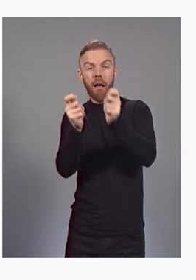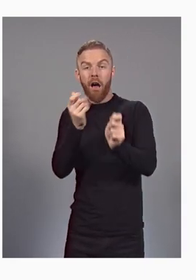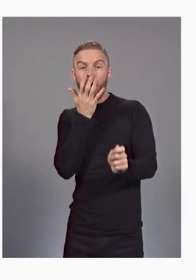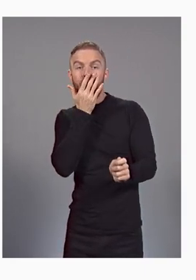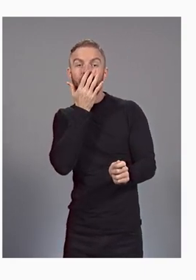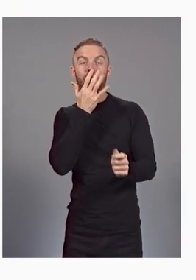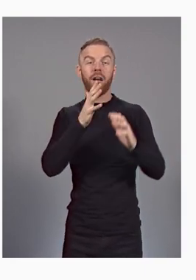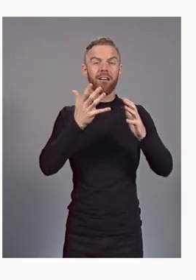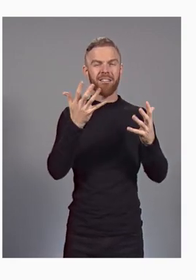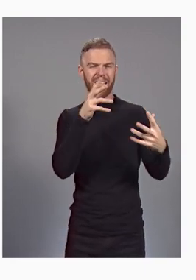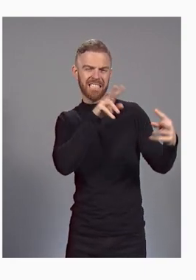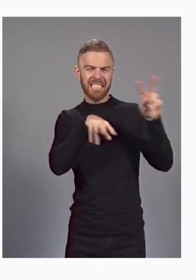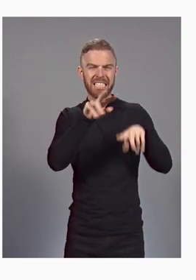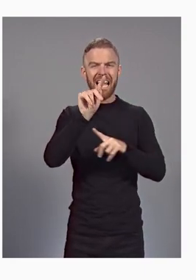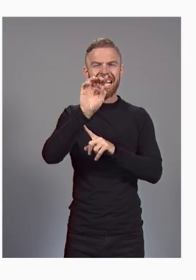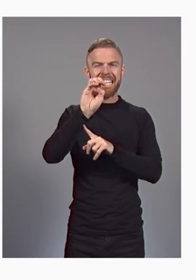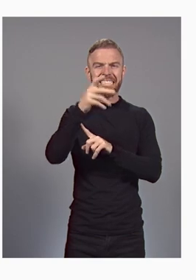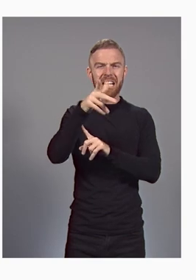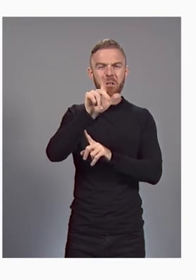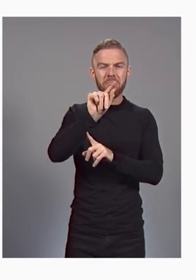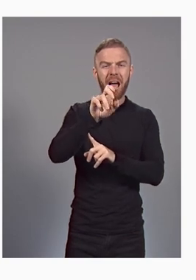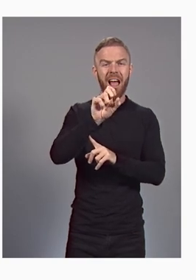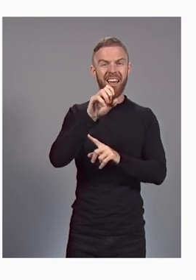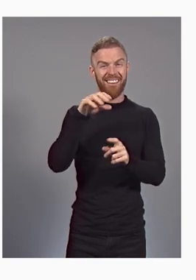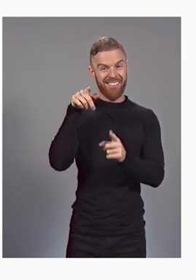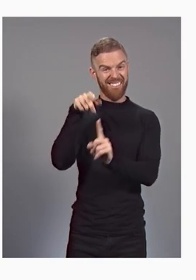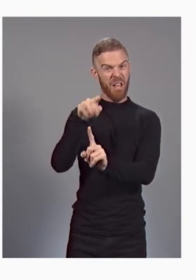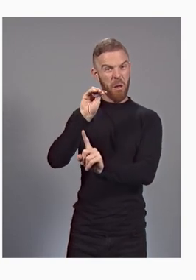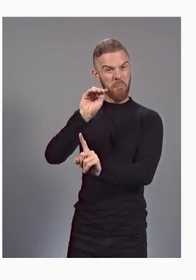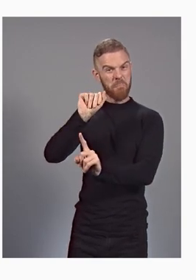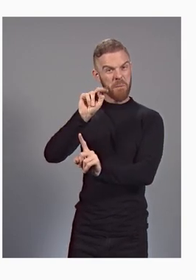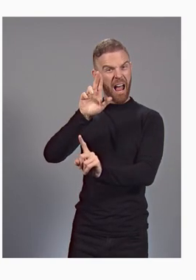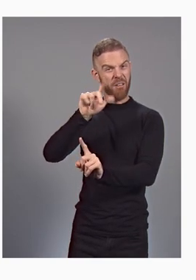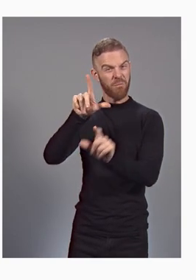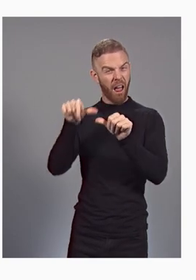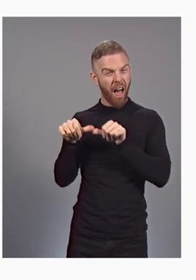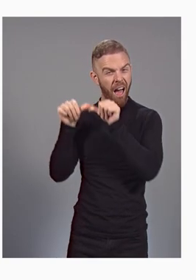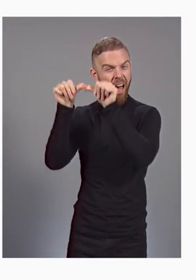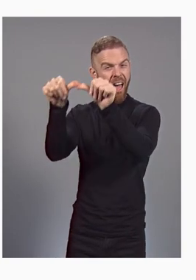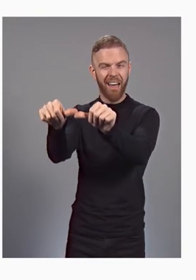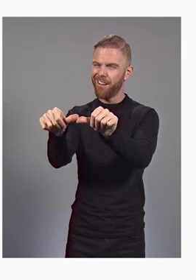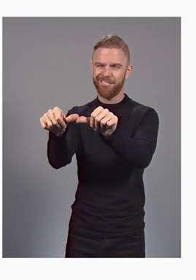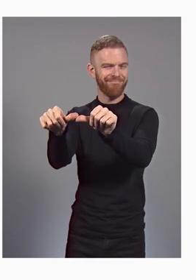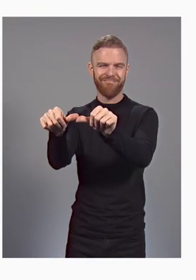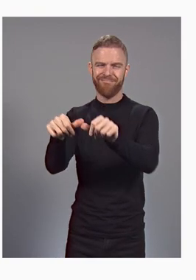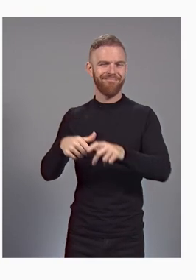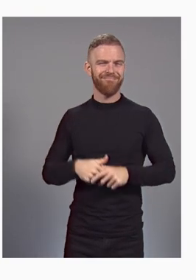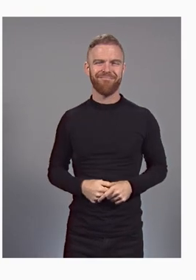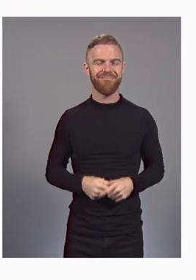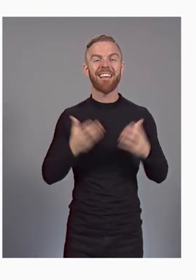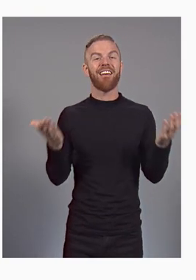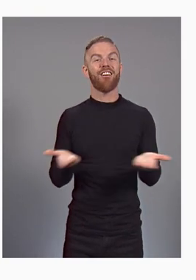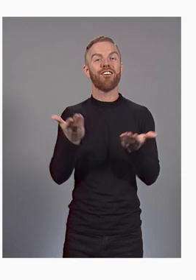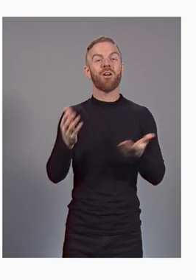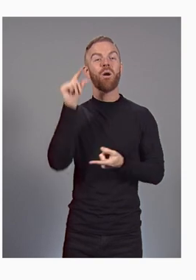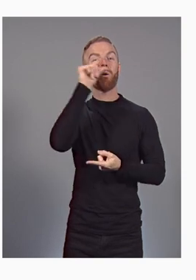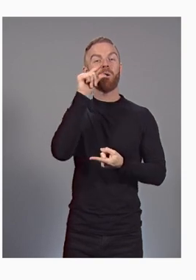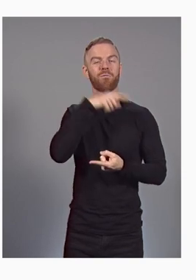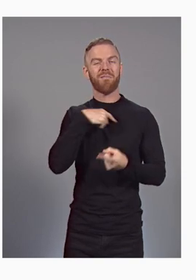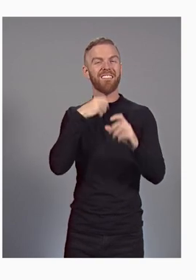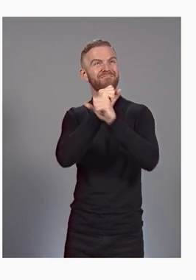fussing with fonts, and wrestling with templates in a manual way? Here at Google, we